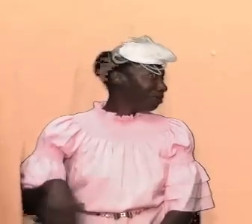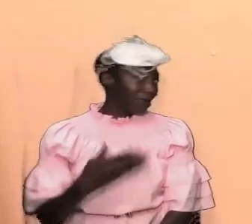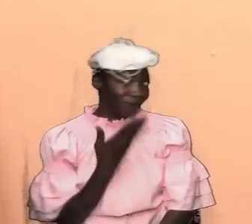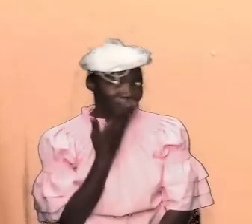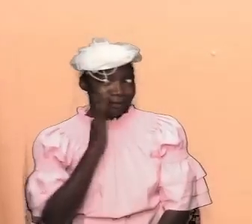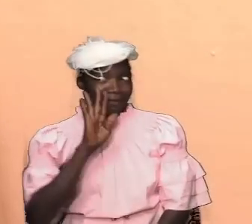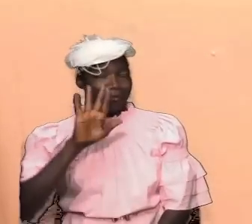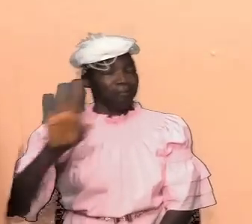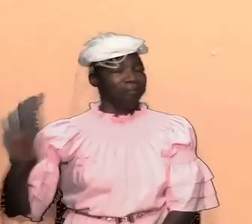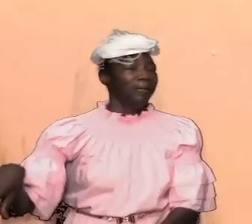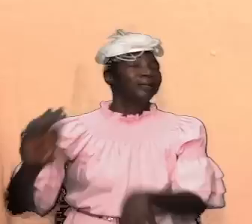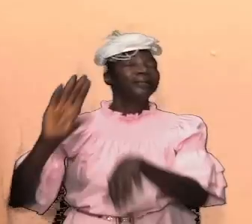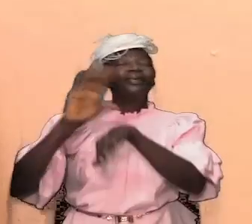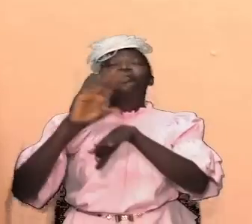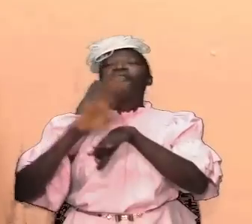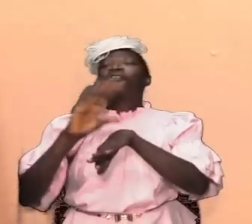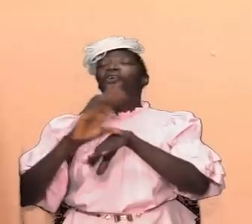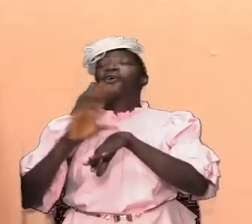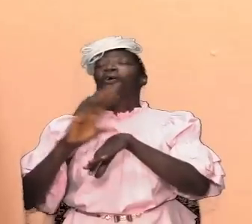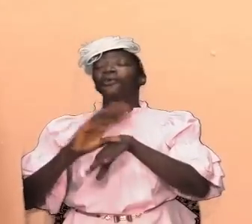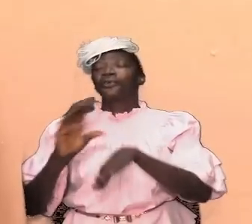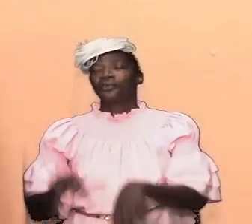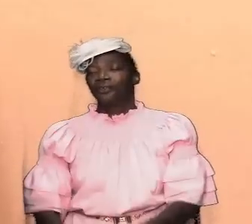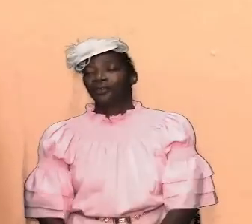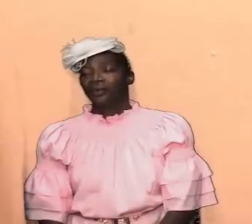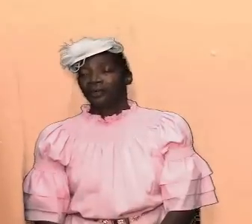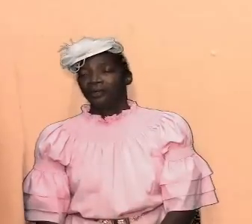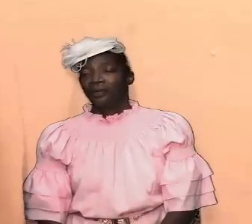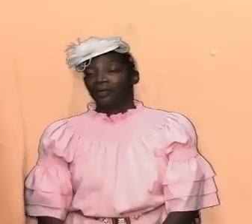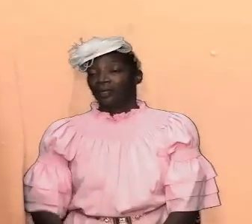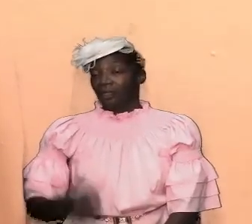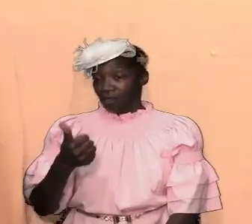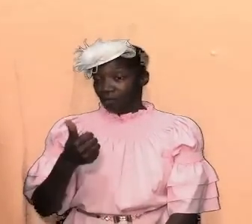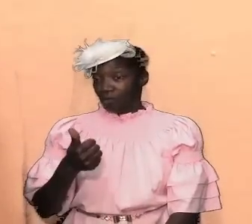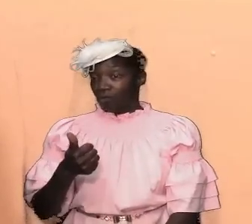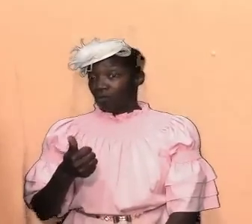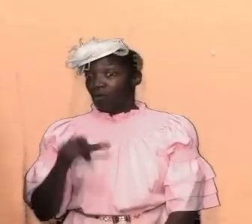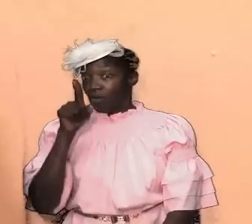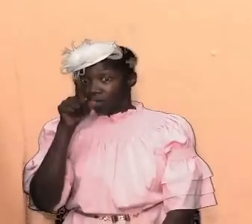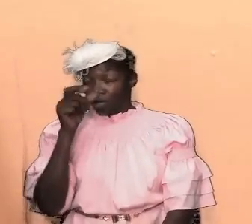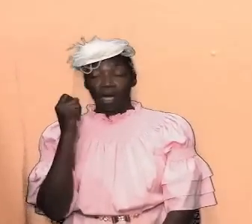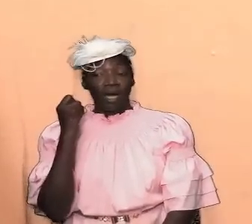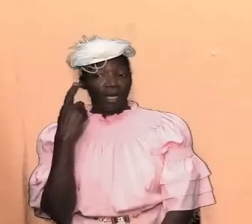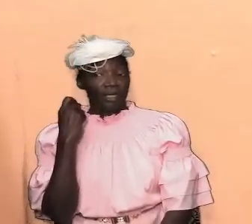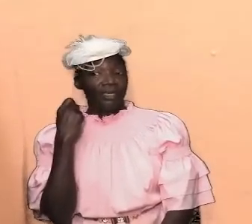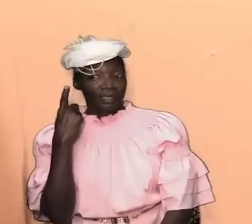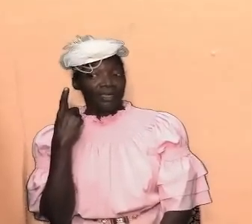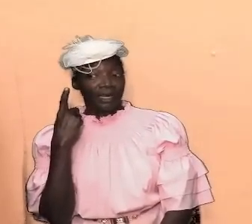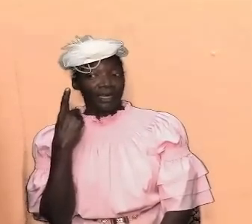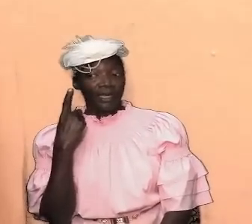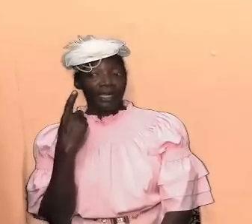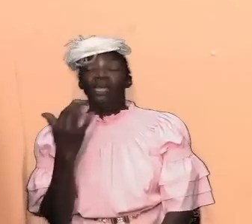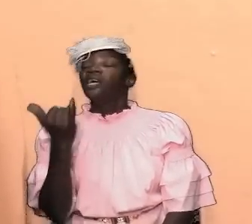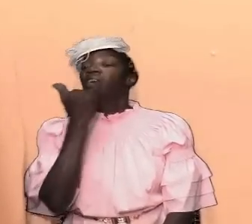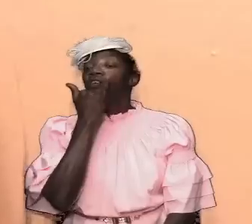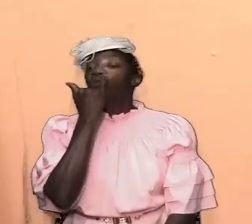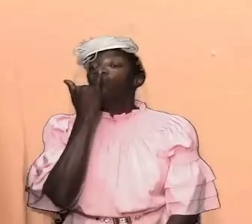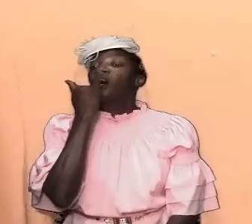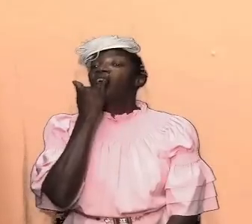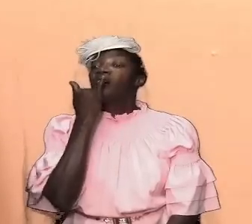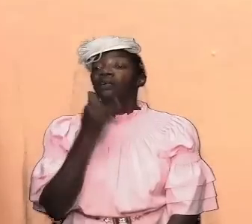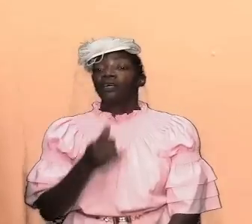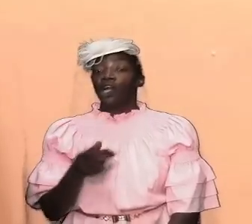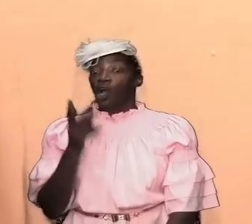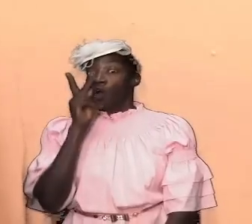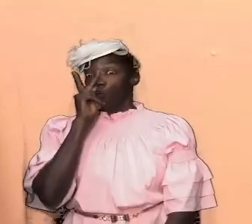mocking the church but any saint that is mocking the church you better understand that you're kicking against the pricks draw back